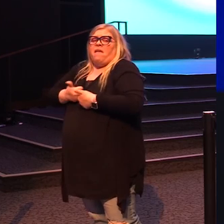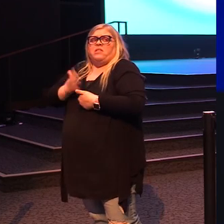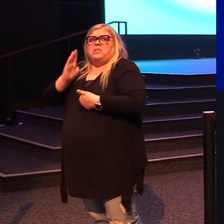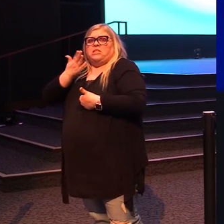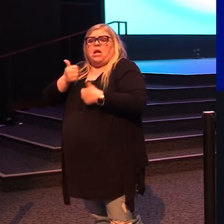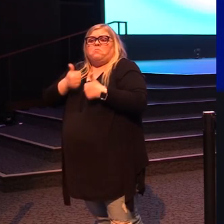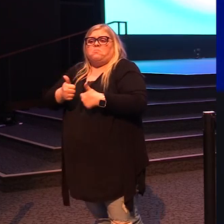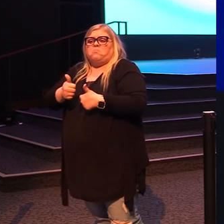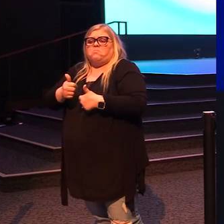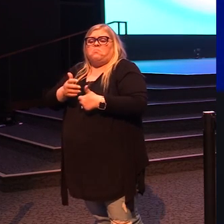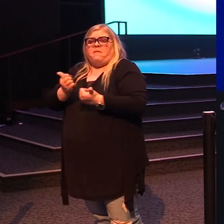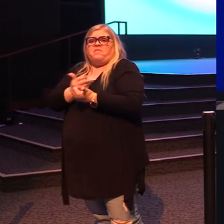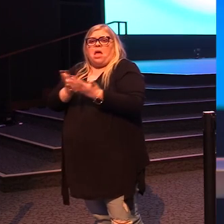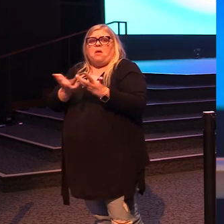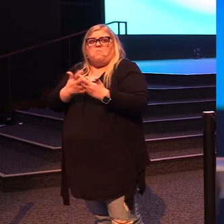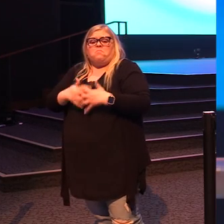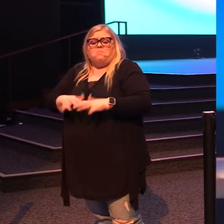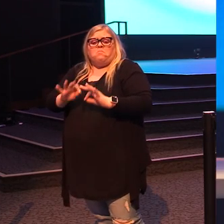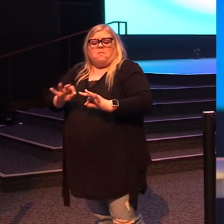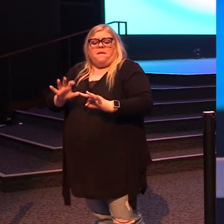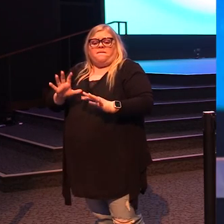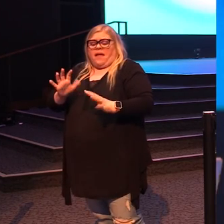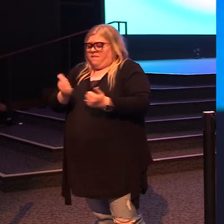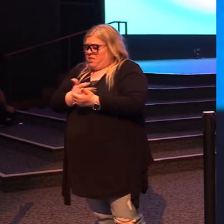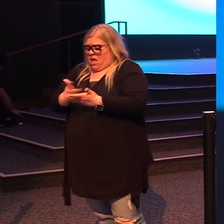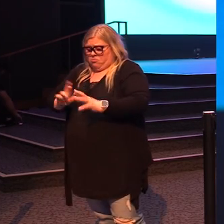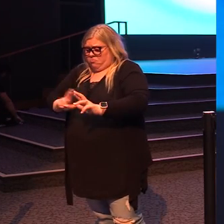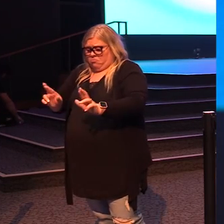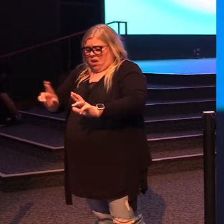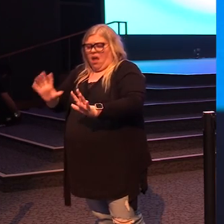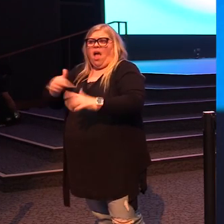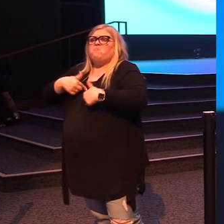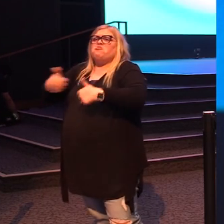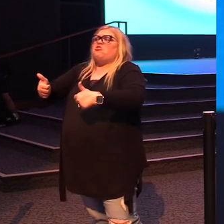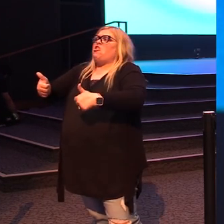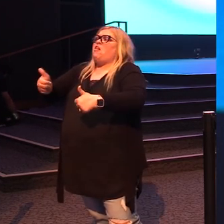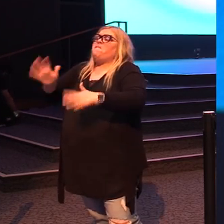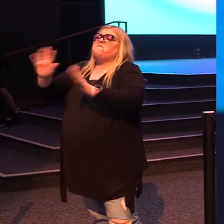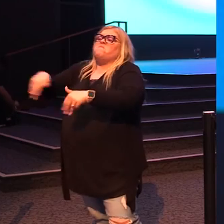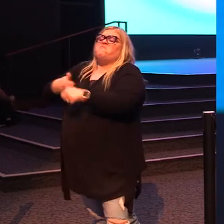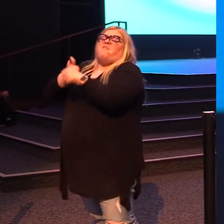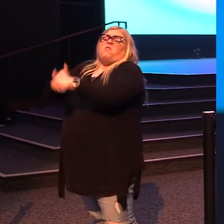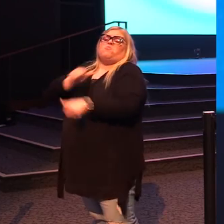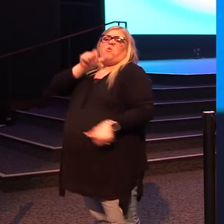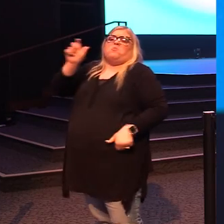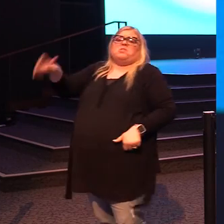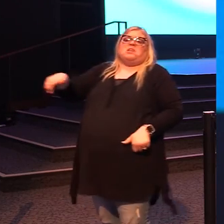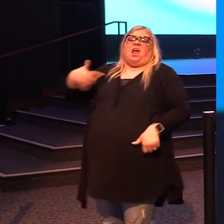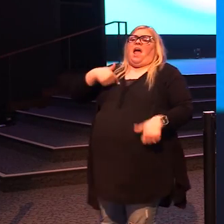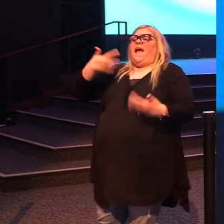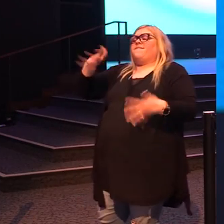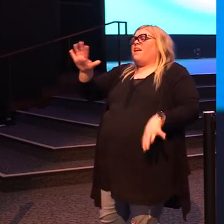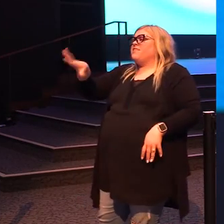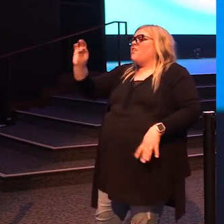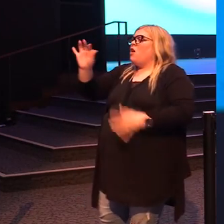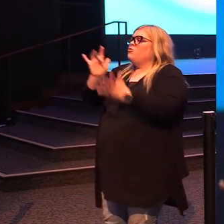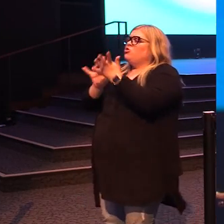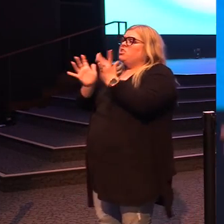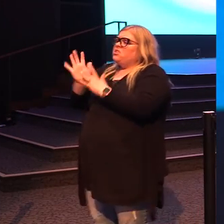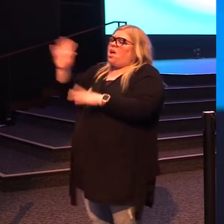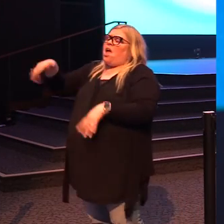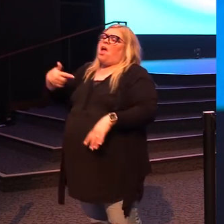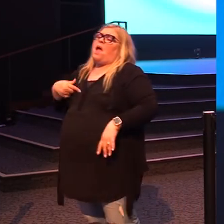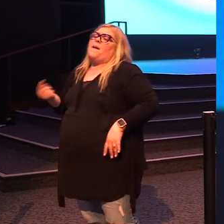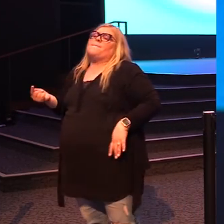got your boat in order, got your fishing nets in the water. You're like, I'm good. I got this. I found Jesus. And now I'm going to go